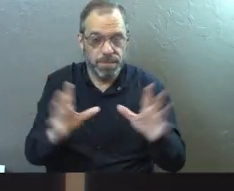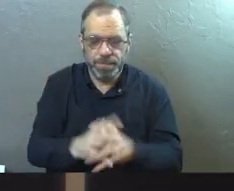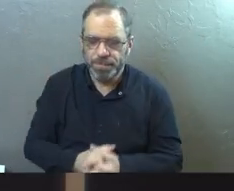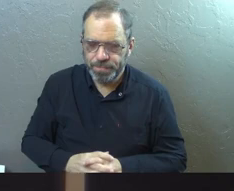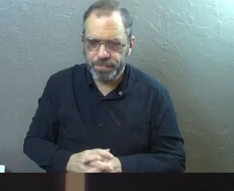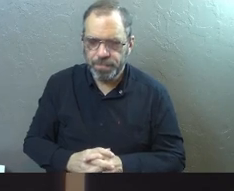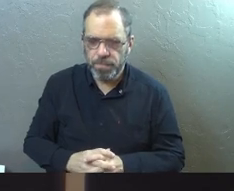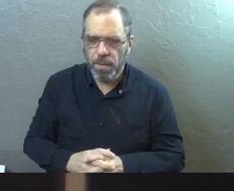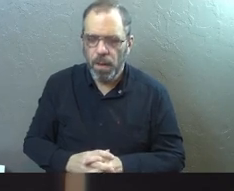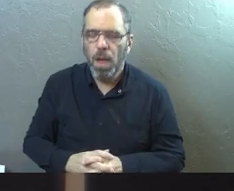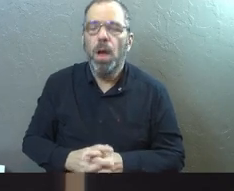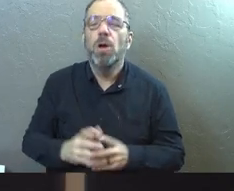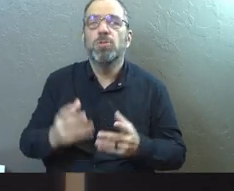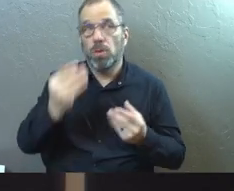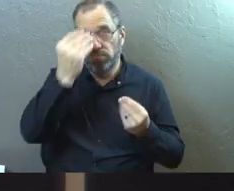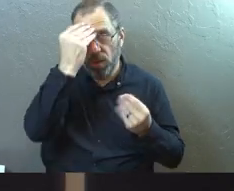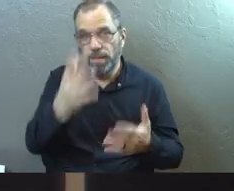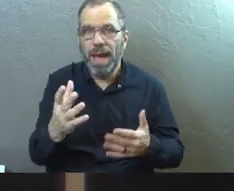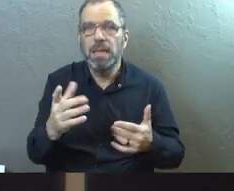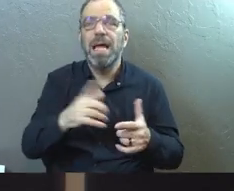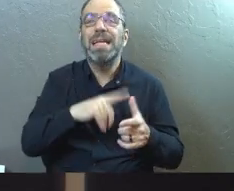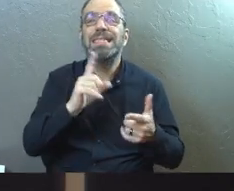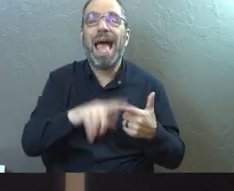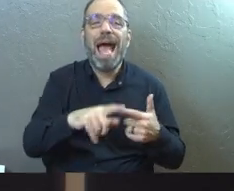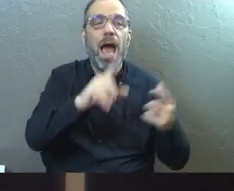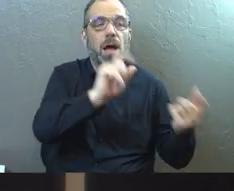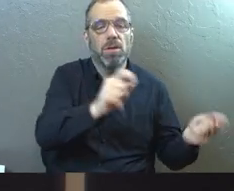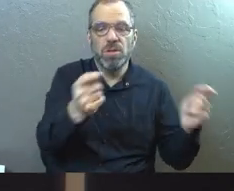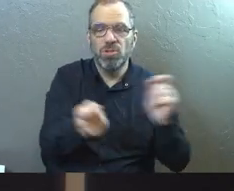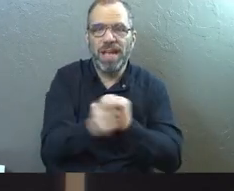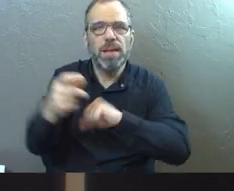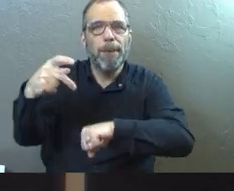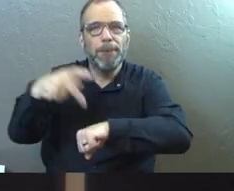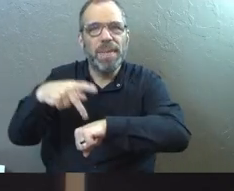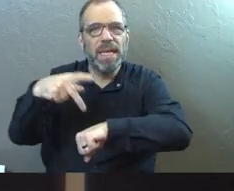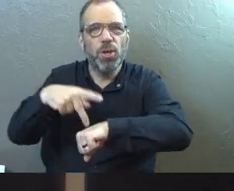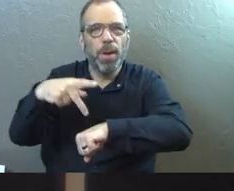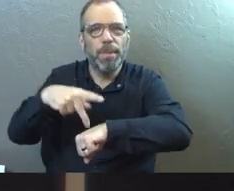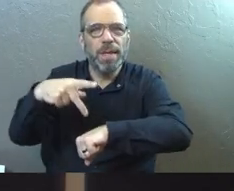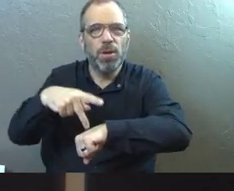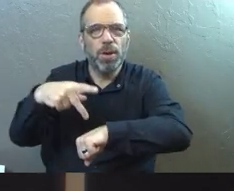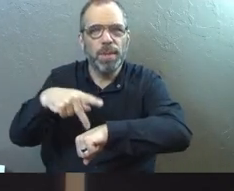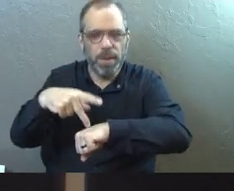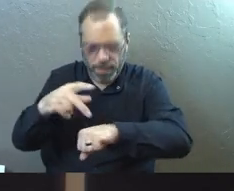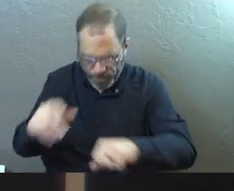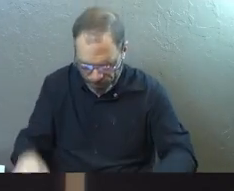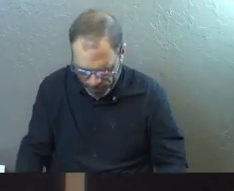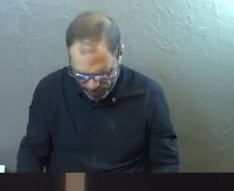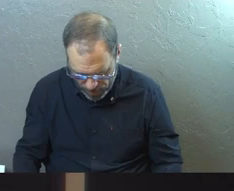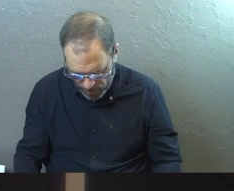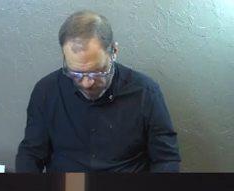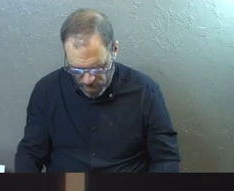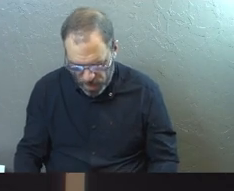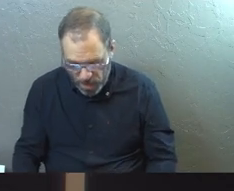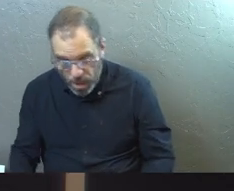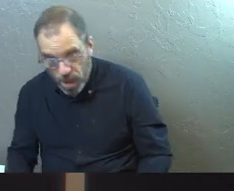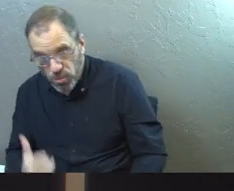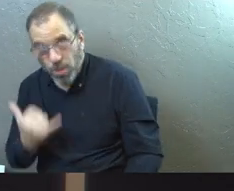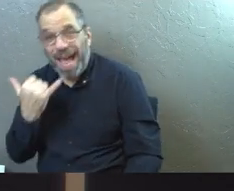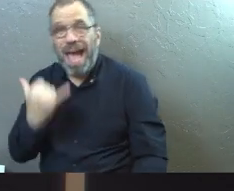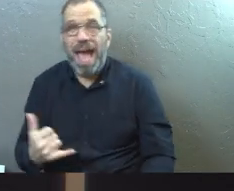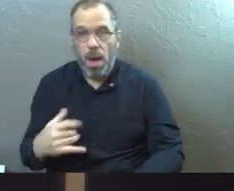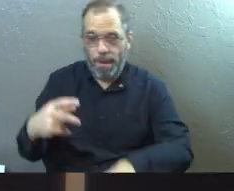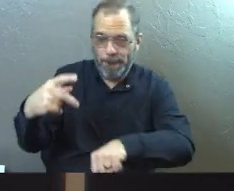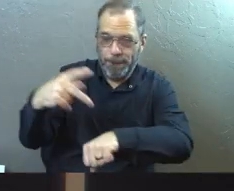So he does as he's commanded. And then the scene now switches back to Peter. Like I said, we're going to spend some time talking about Peter today. So at this